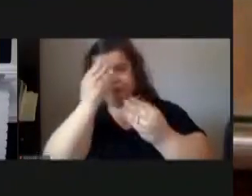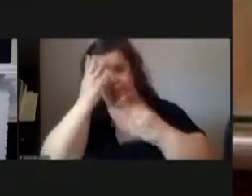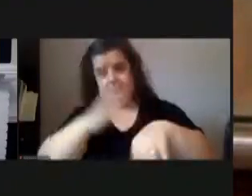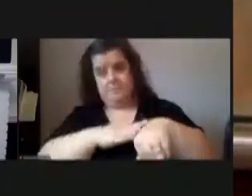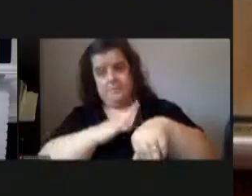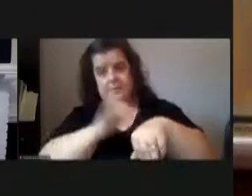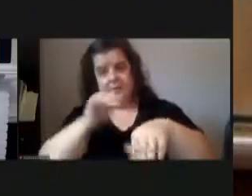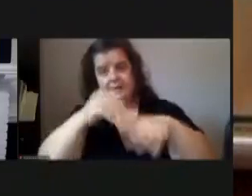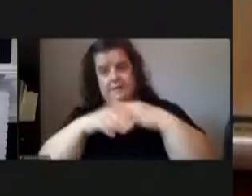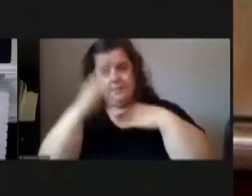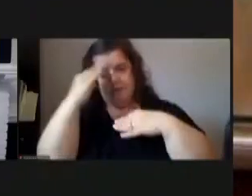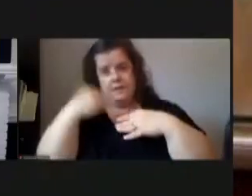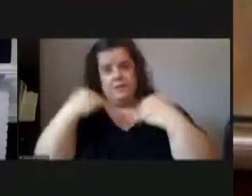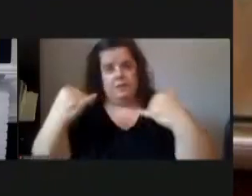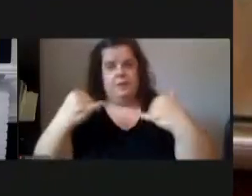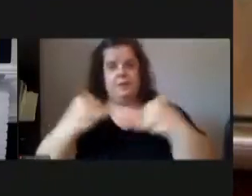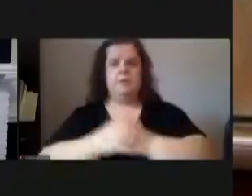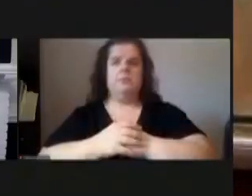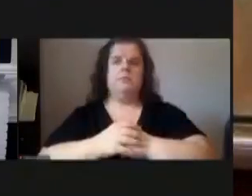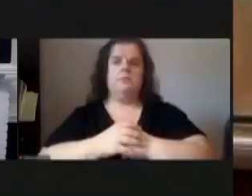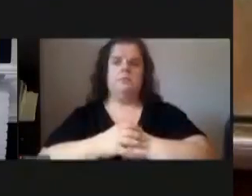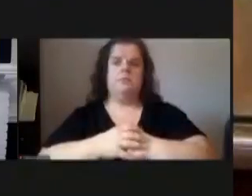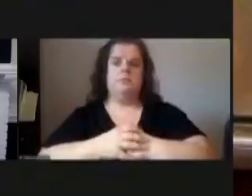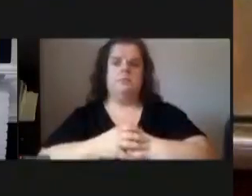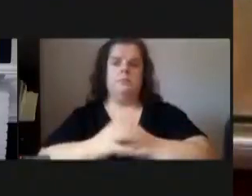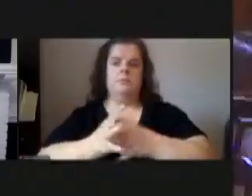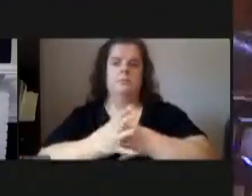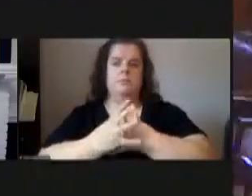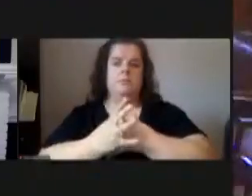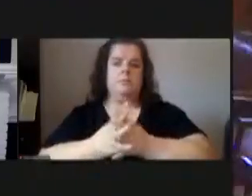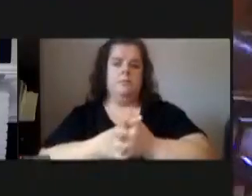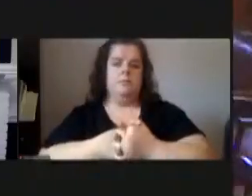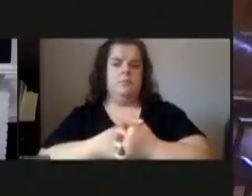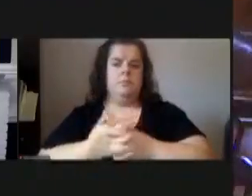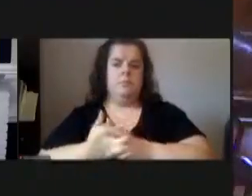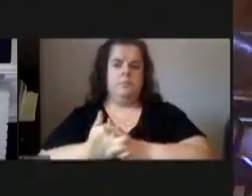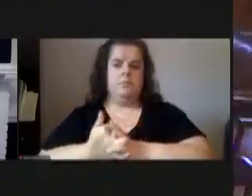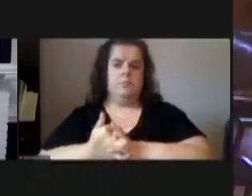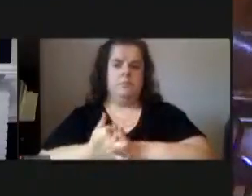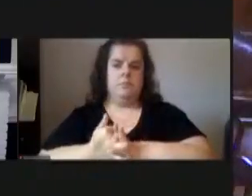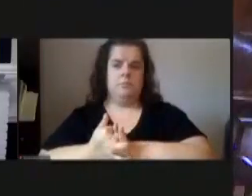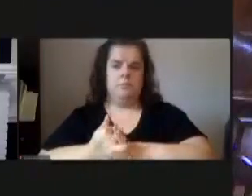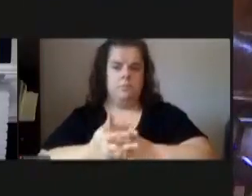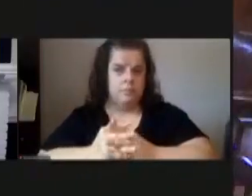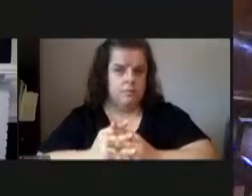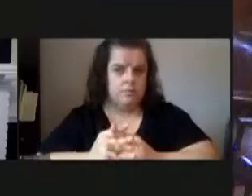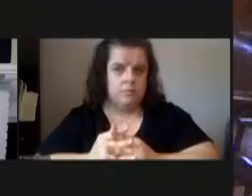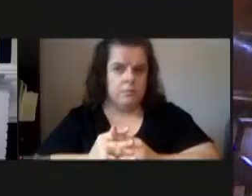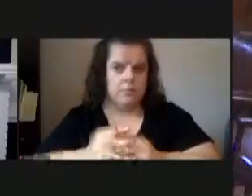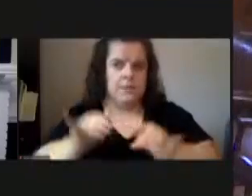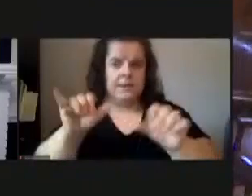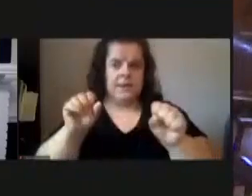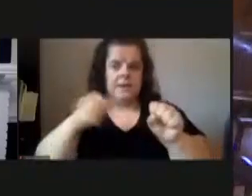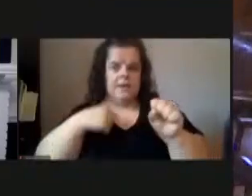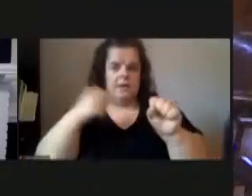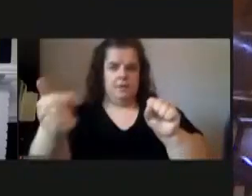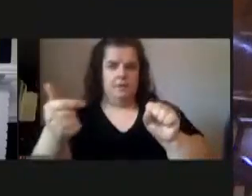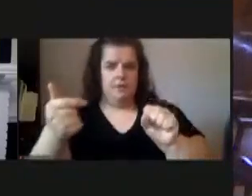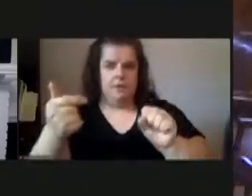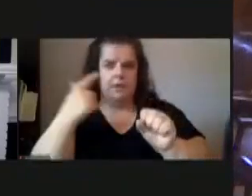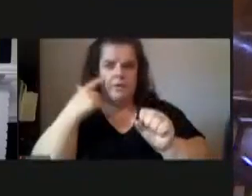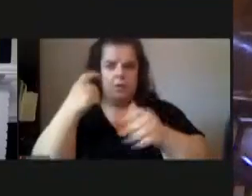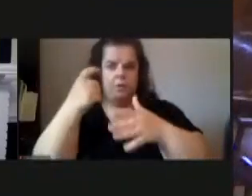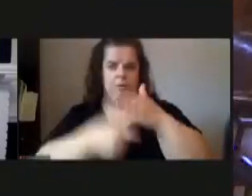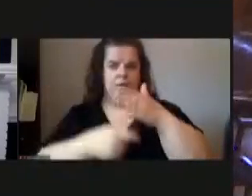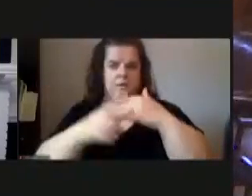now thank you second round councilman boulson yeah i just want to say in terms of the the price of the